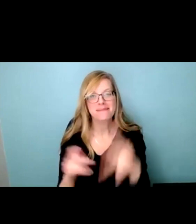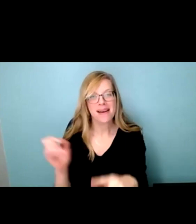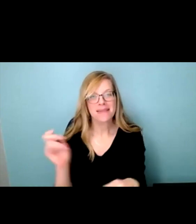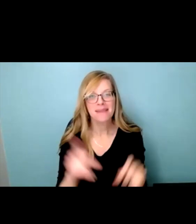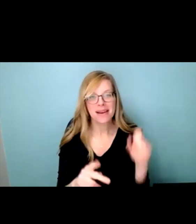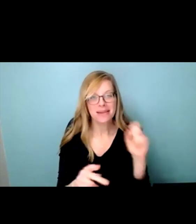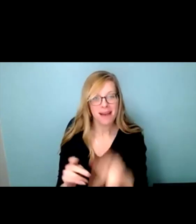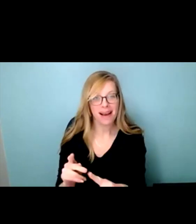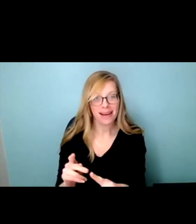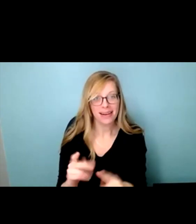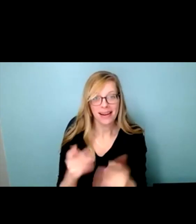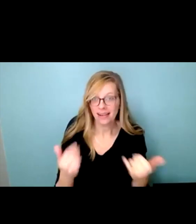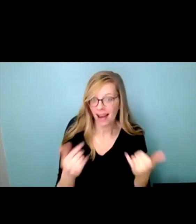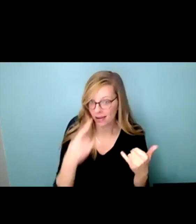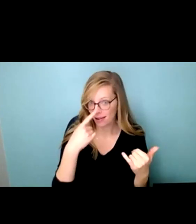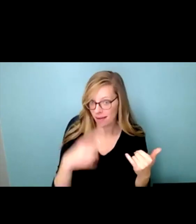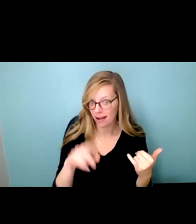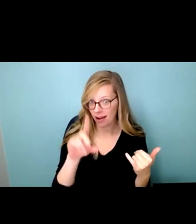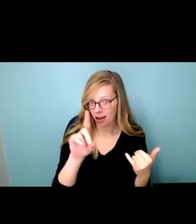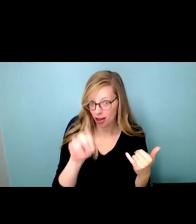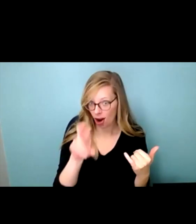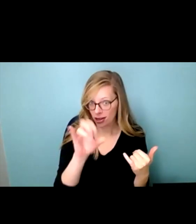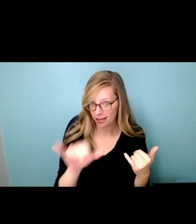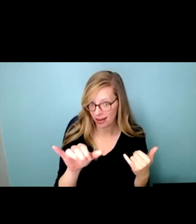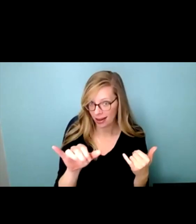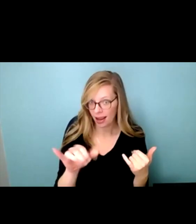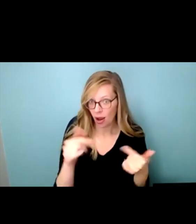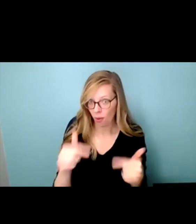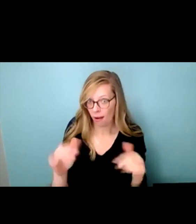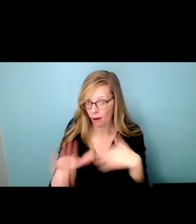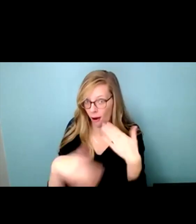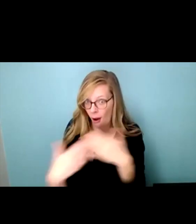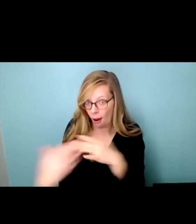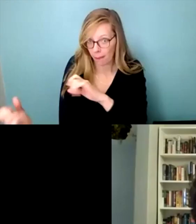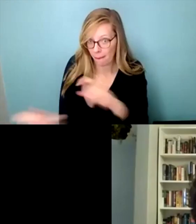Darcy, maybe you can just let me know when everyone is back from their breakout rooms.